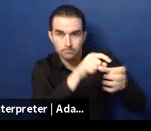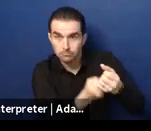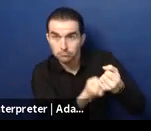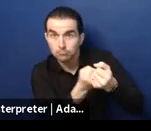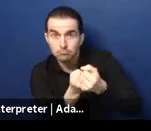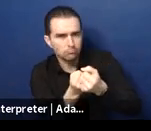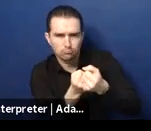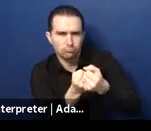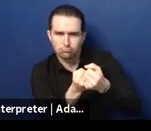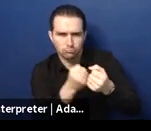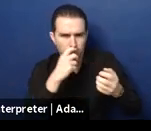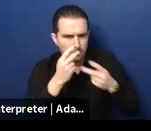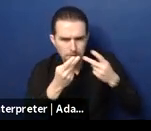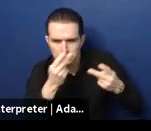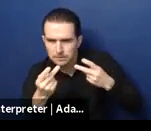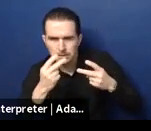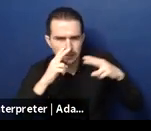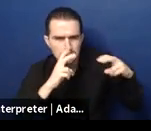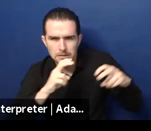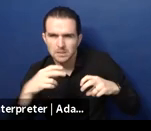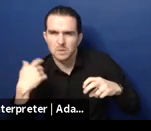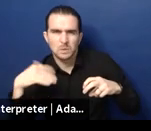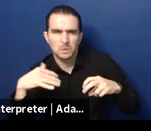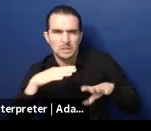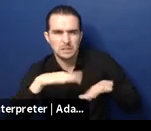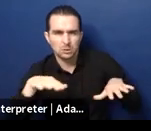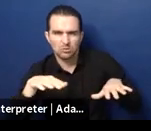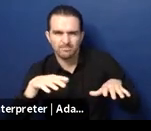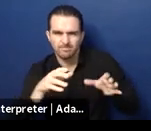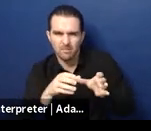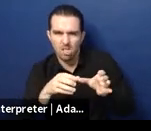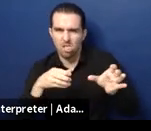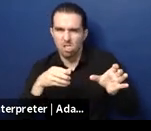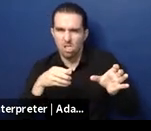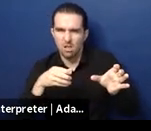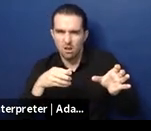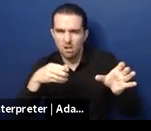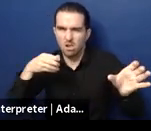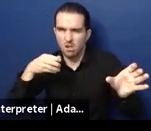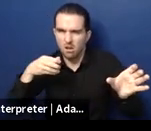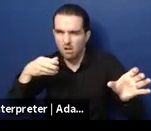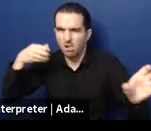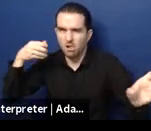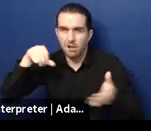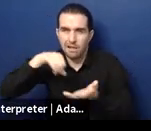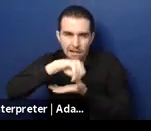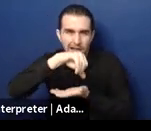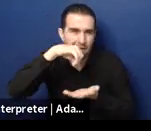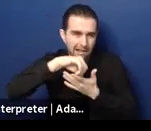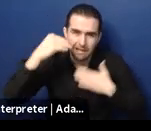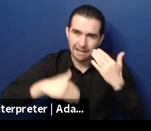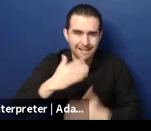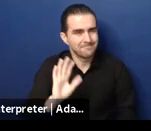So, countries, as I noted, are steadily reducing the number of children in residential care in the region.